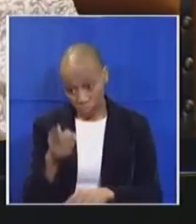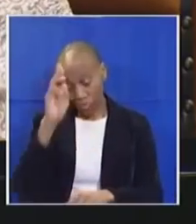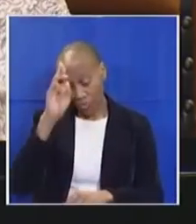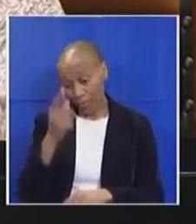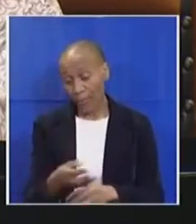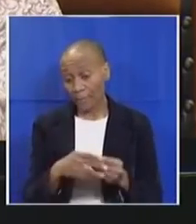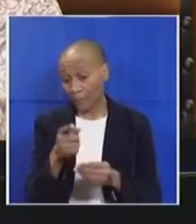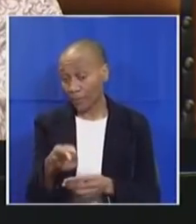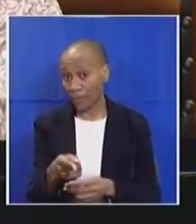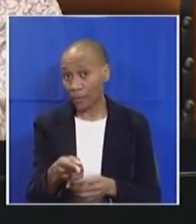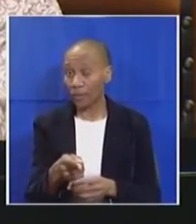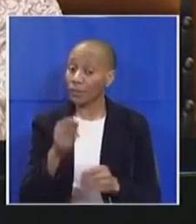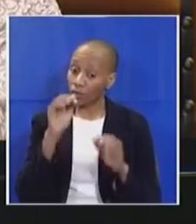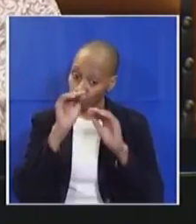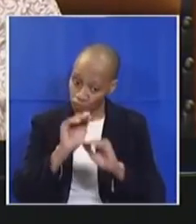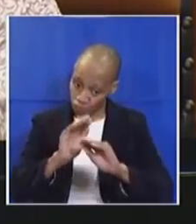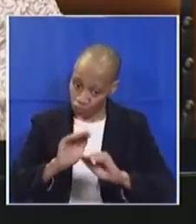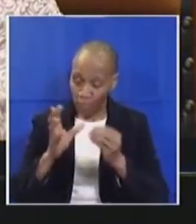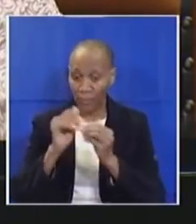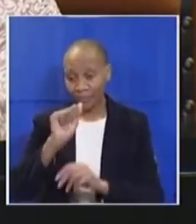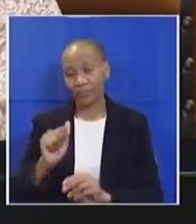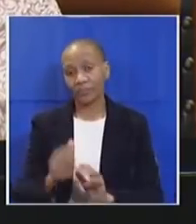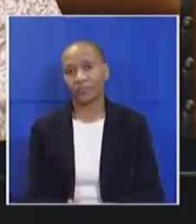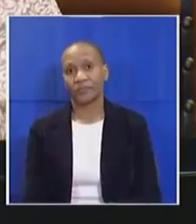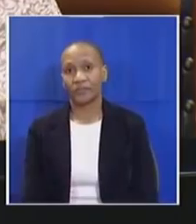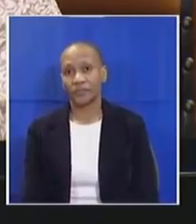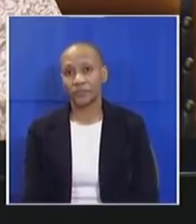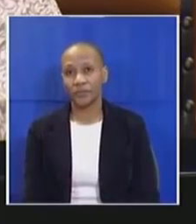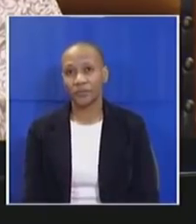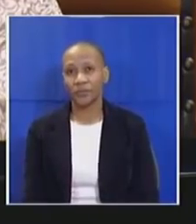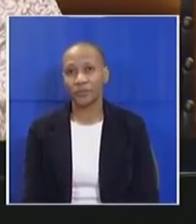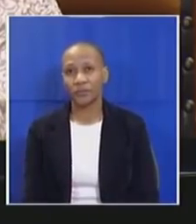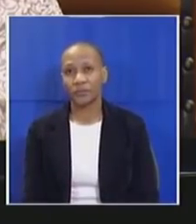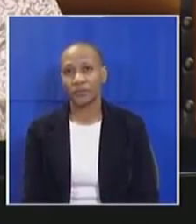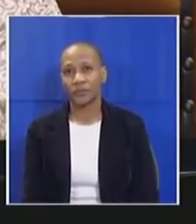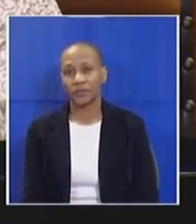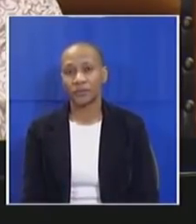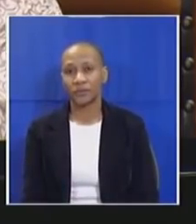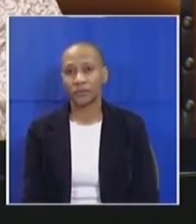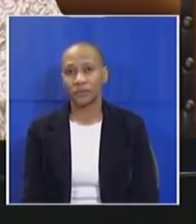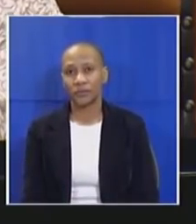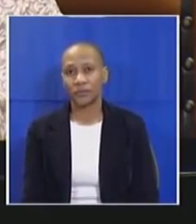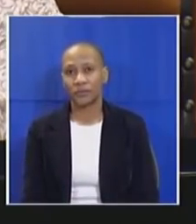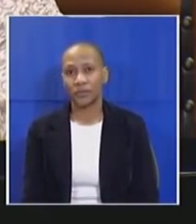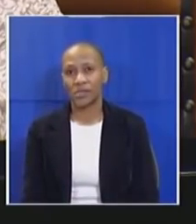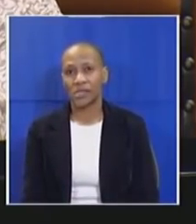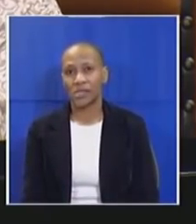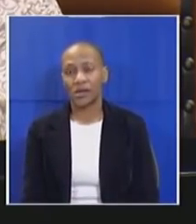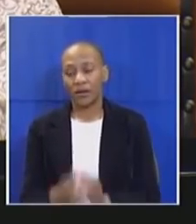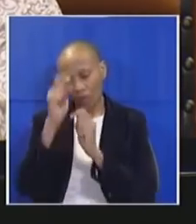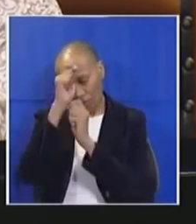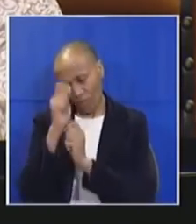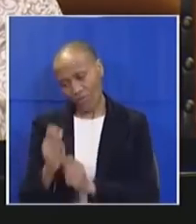order honorable members leave the future minister order order honorable member